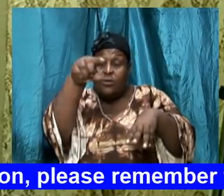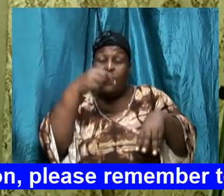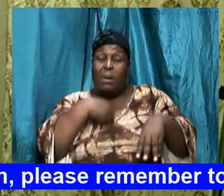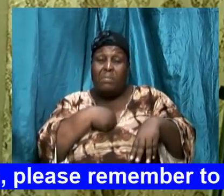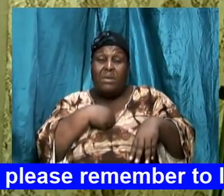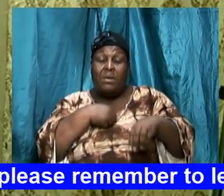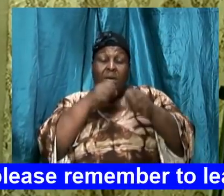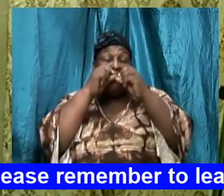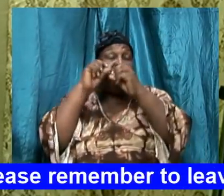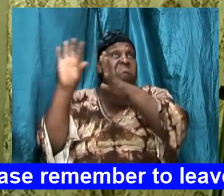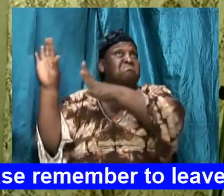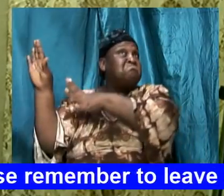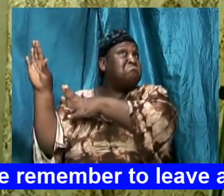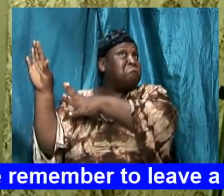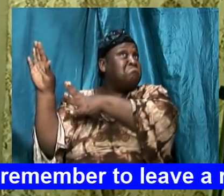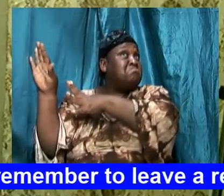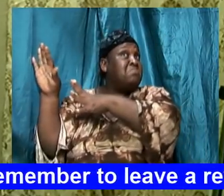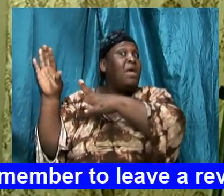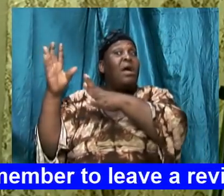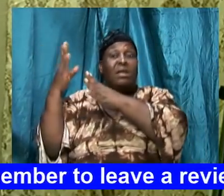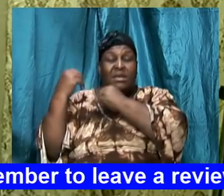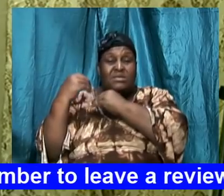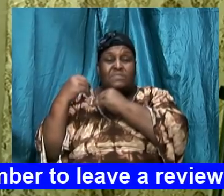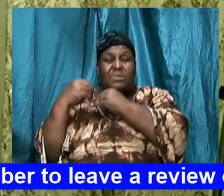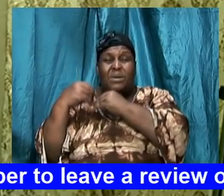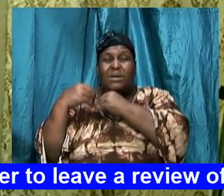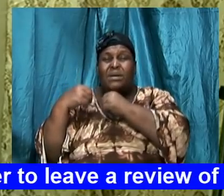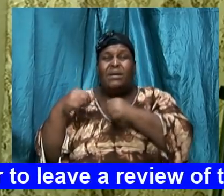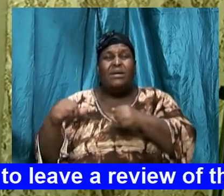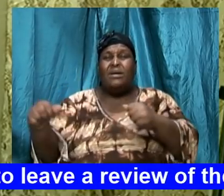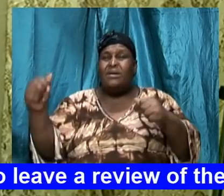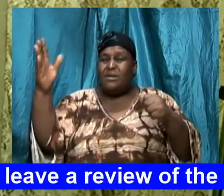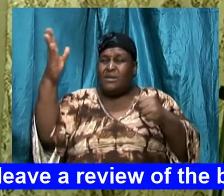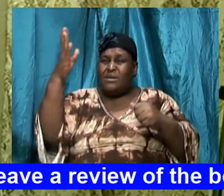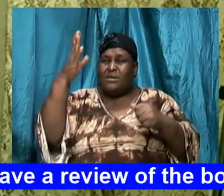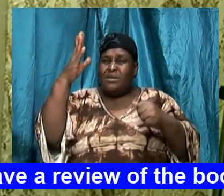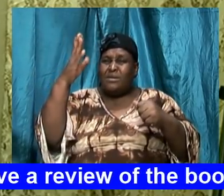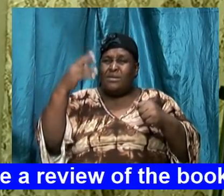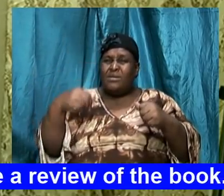and expect to bask in his presence it's not going to happen